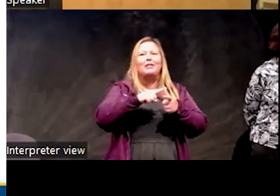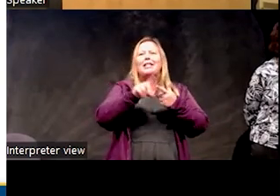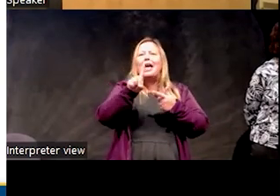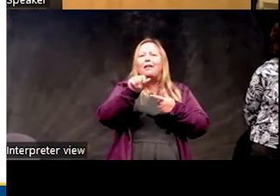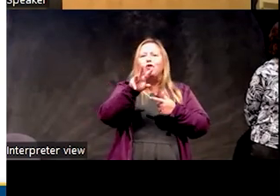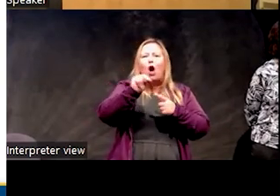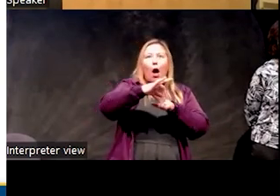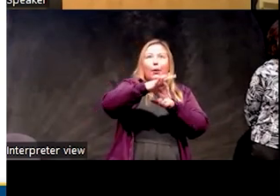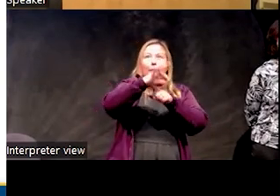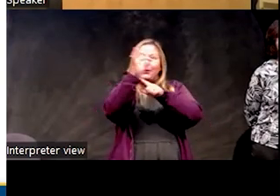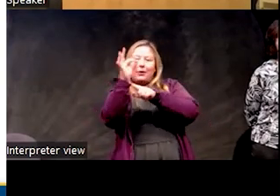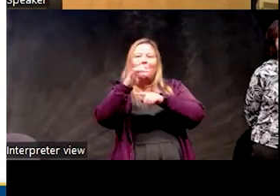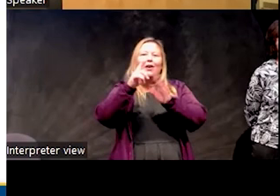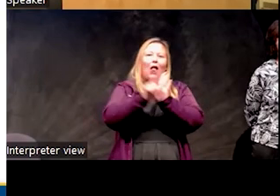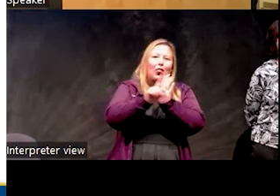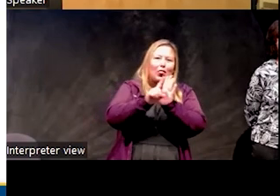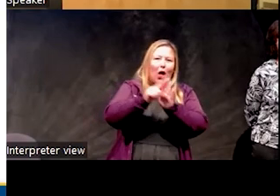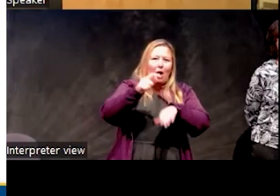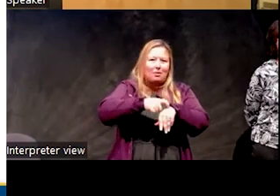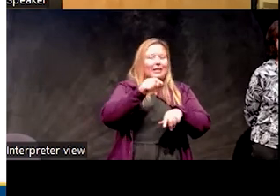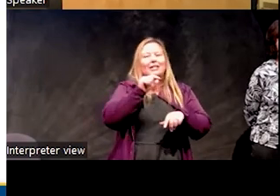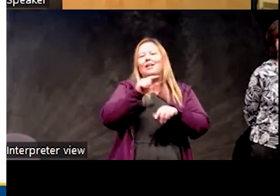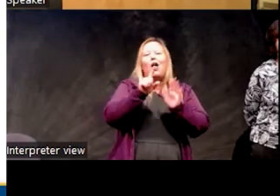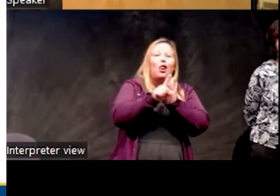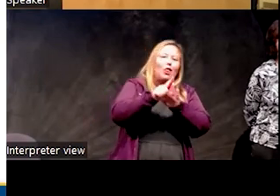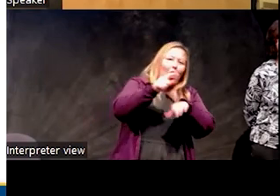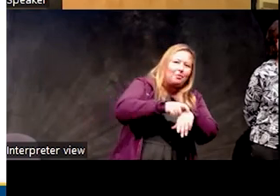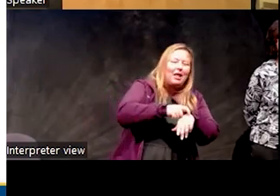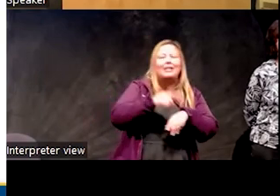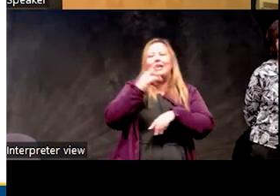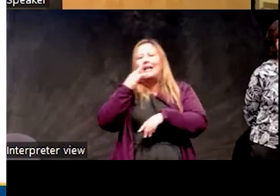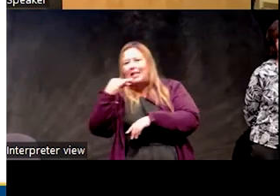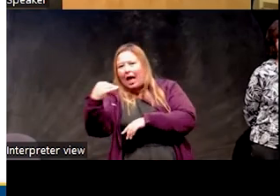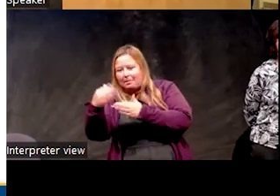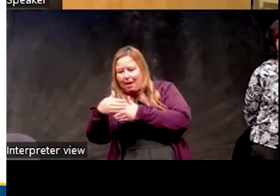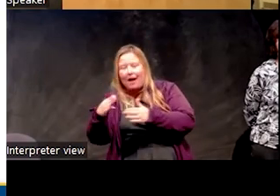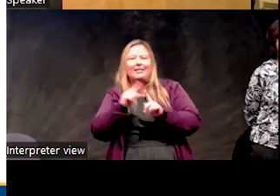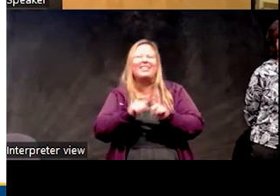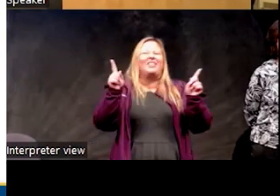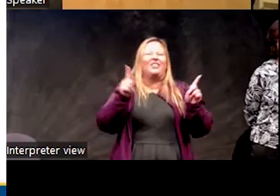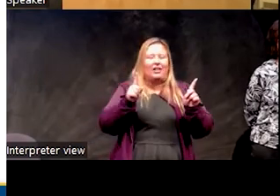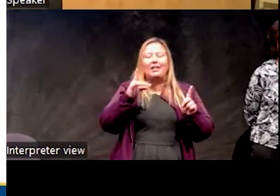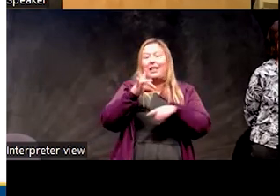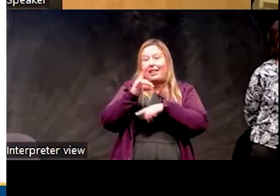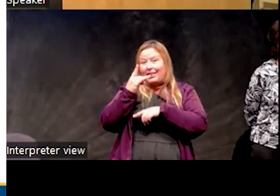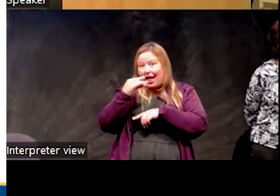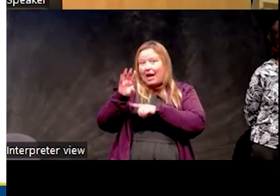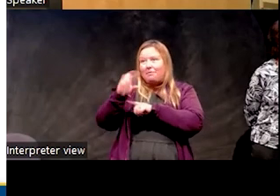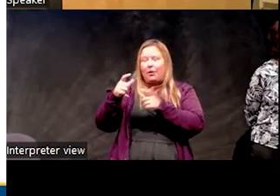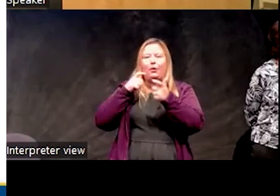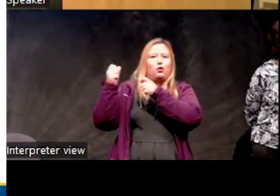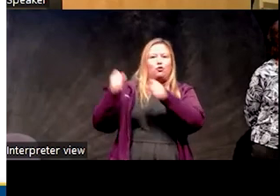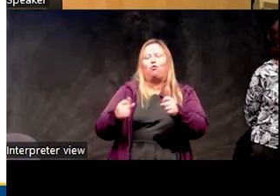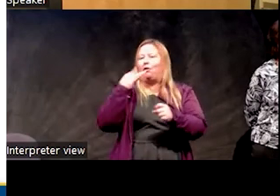simulator, like, alarm clocks, which is not the same as a light box. It's not, like, the same bright light that a light box puts out, but there are